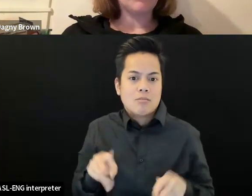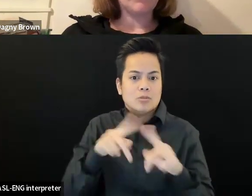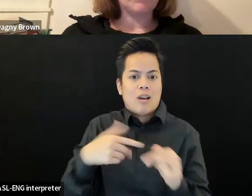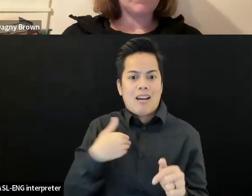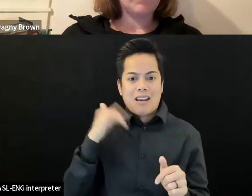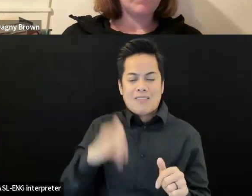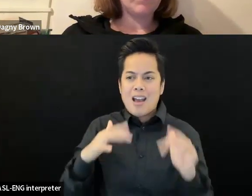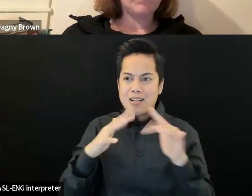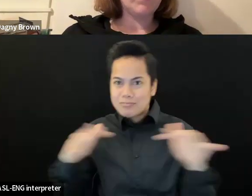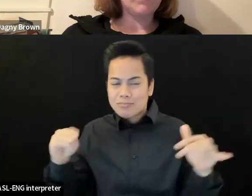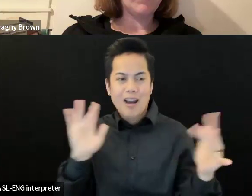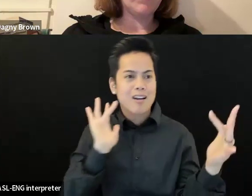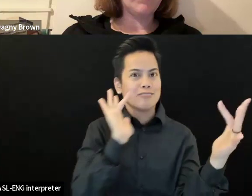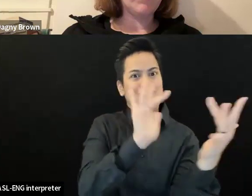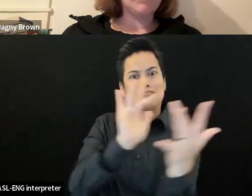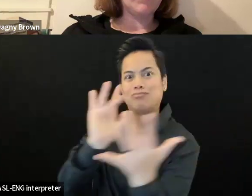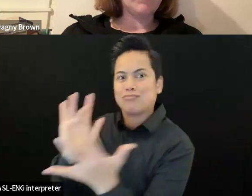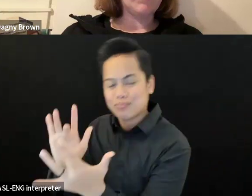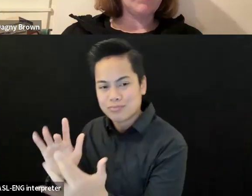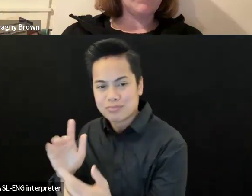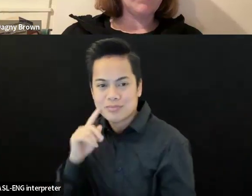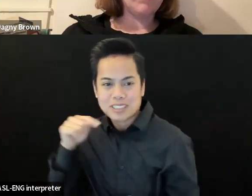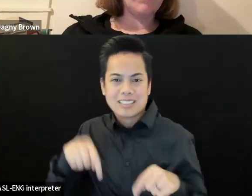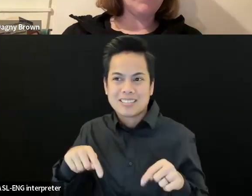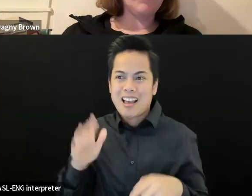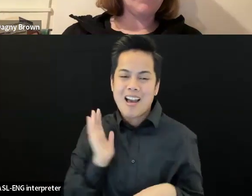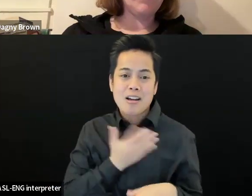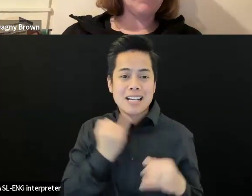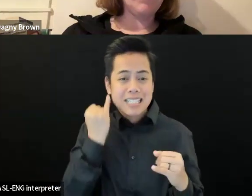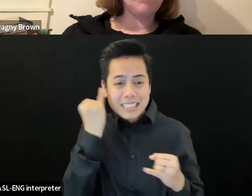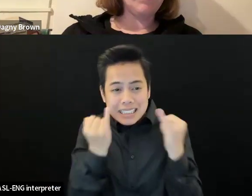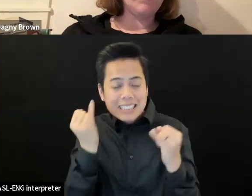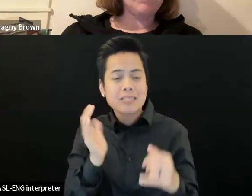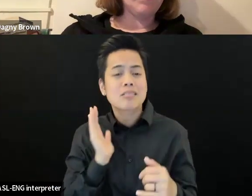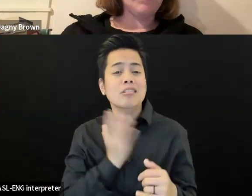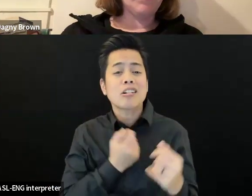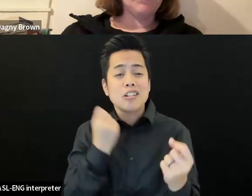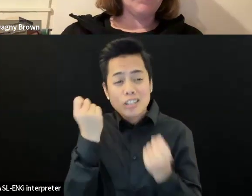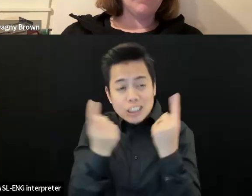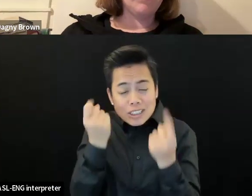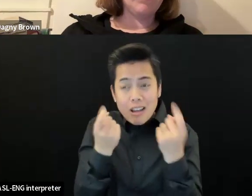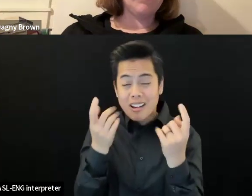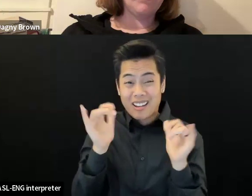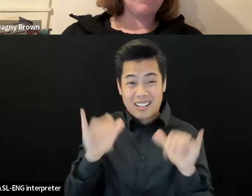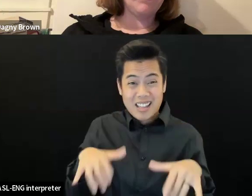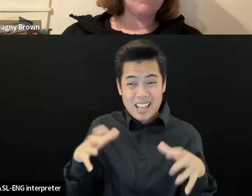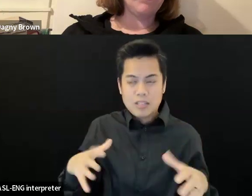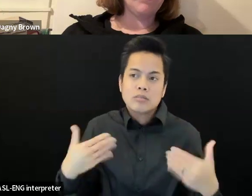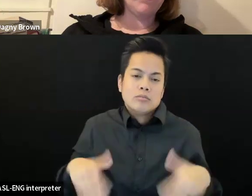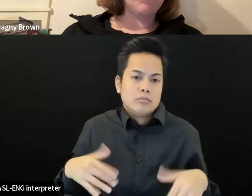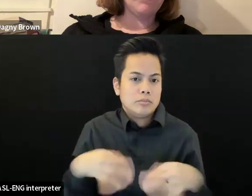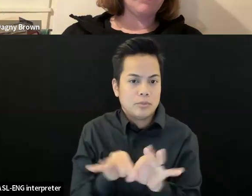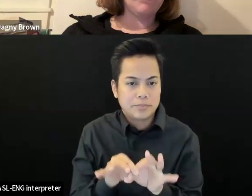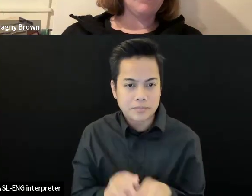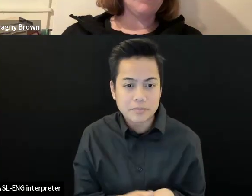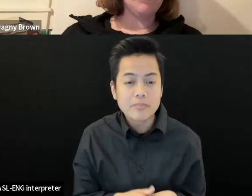And we also hope that there'll be other opportunities too. I mean, that's sort of the core one that we're developing right now, but for some of our biggest programs inside,